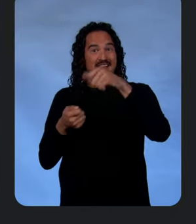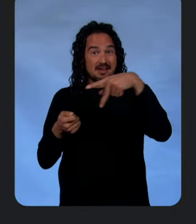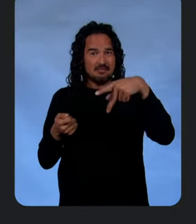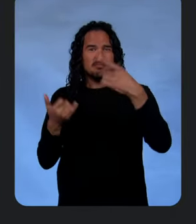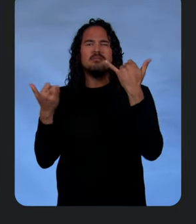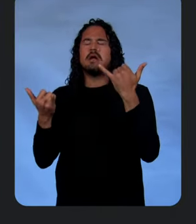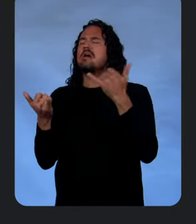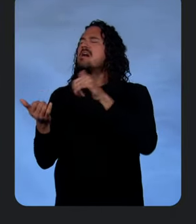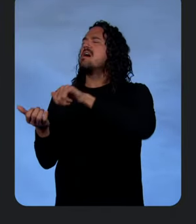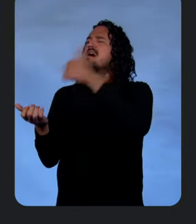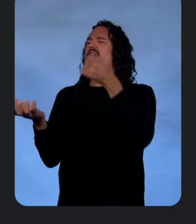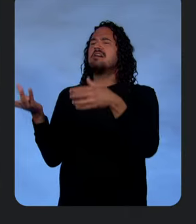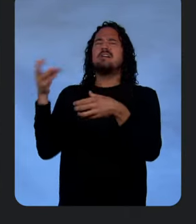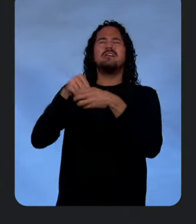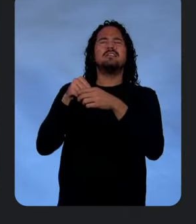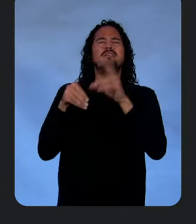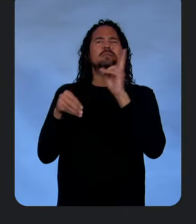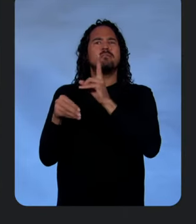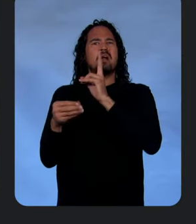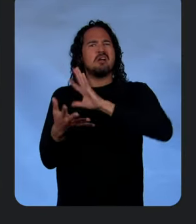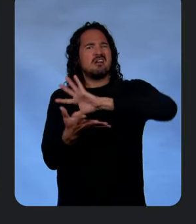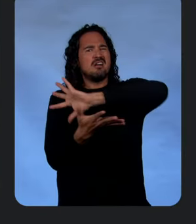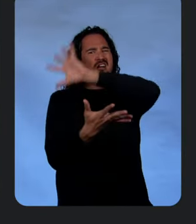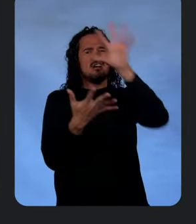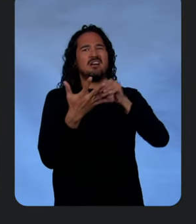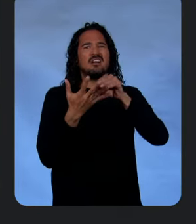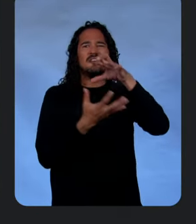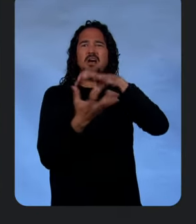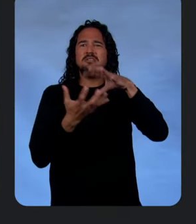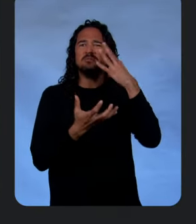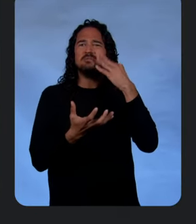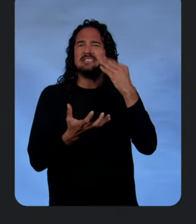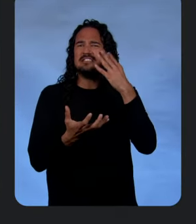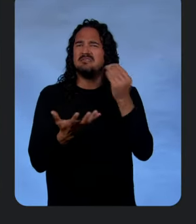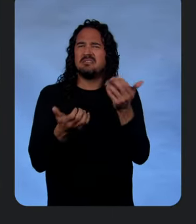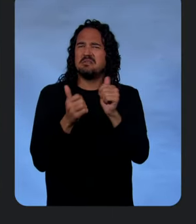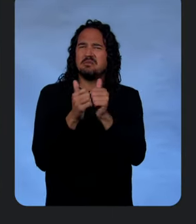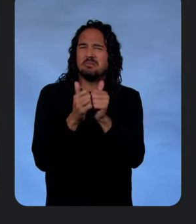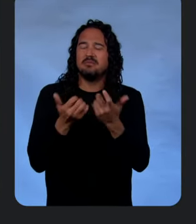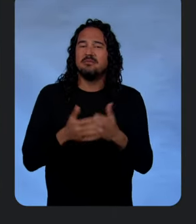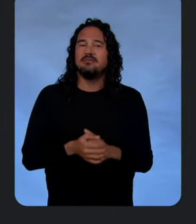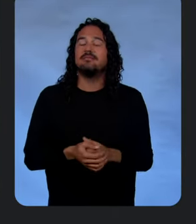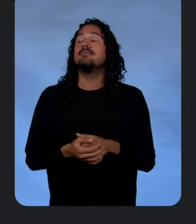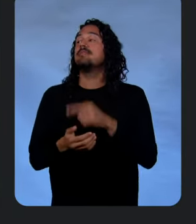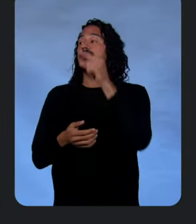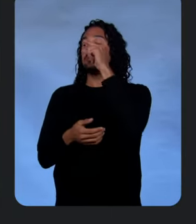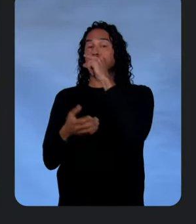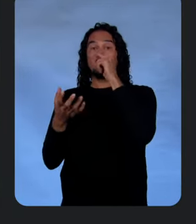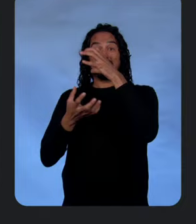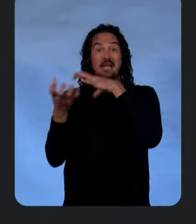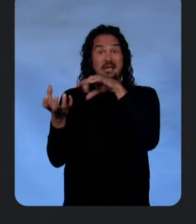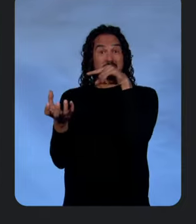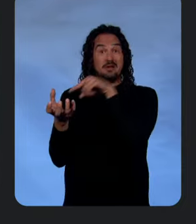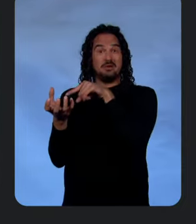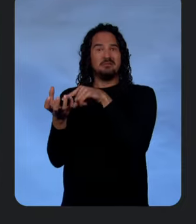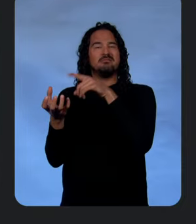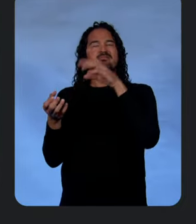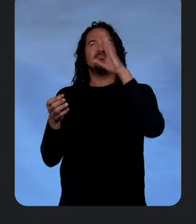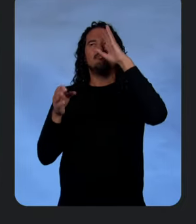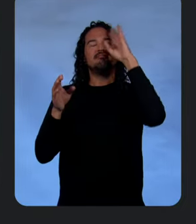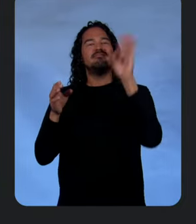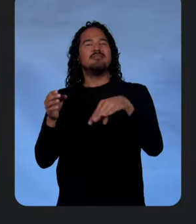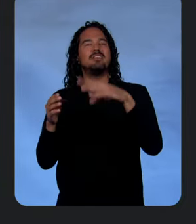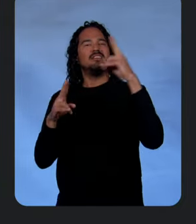we bringing Gemini to the entire developer experience for Cloud? Yep, exactly. Cloud user. Exactly. So, in Google Cloud, you expect world-class data